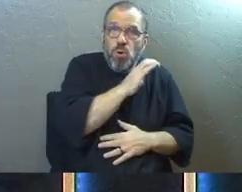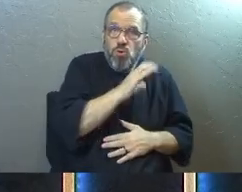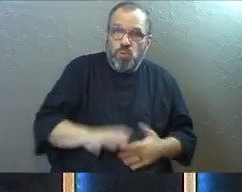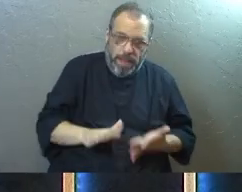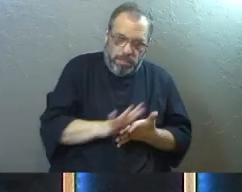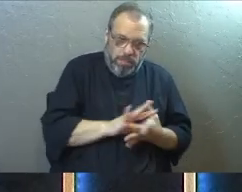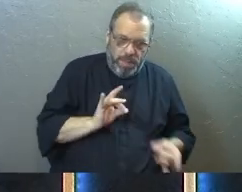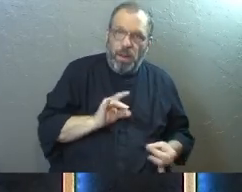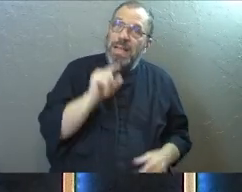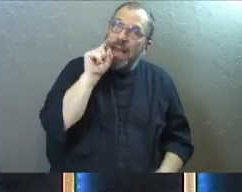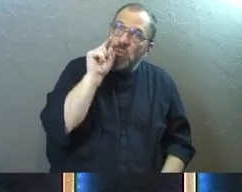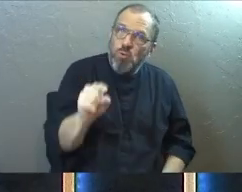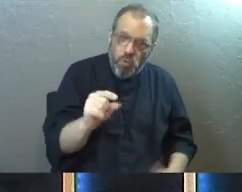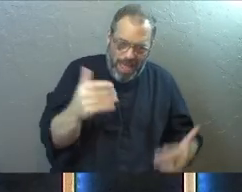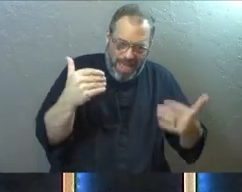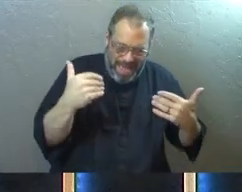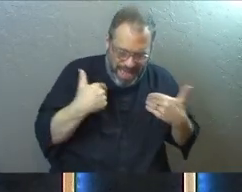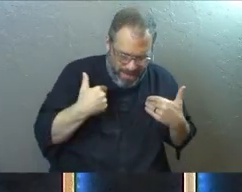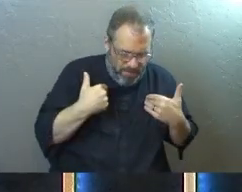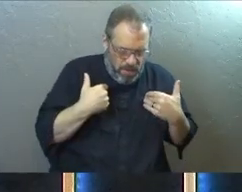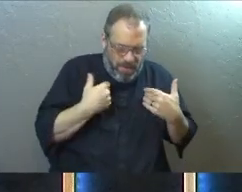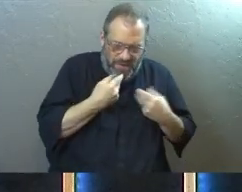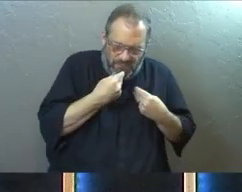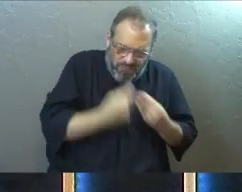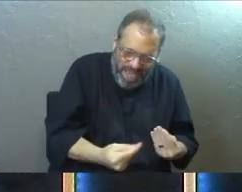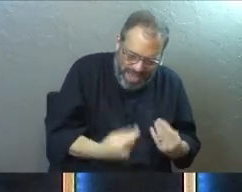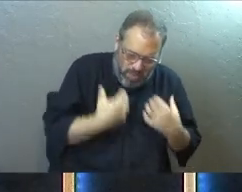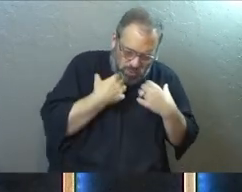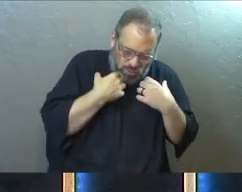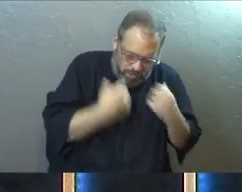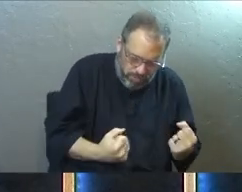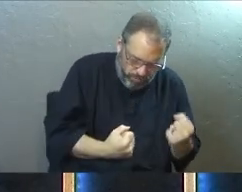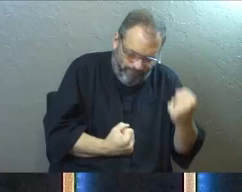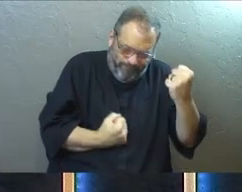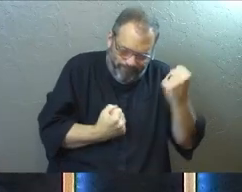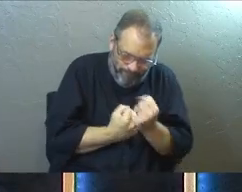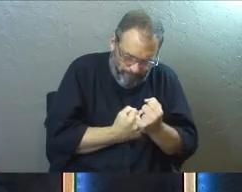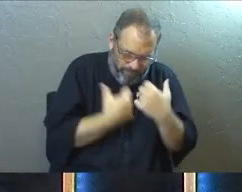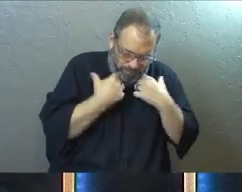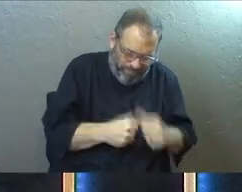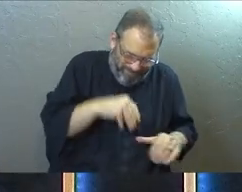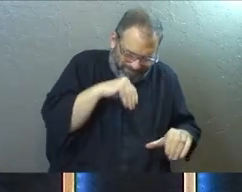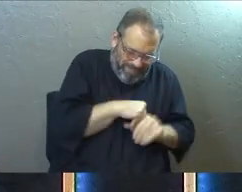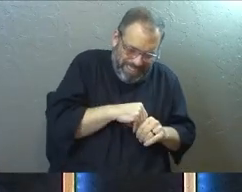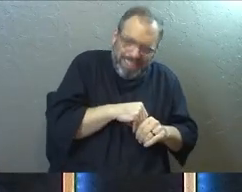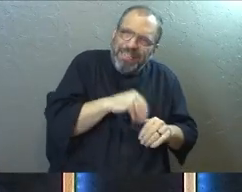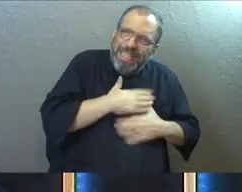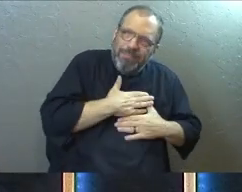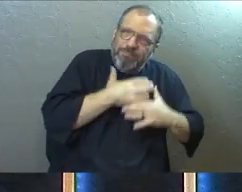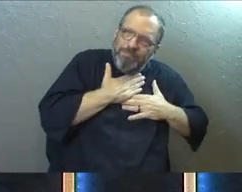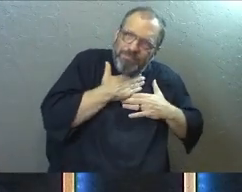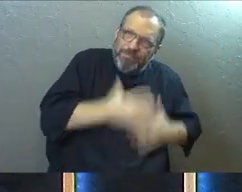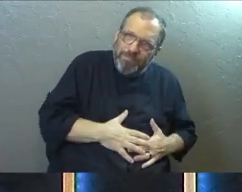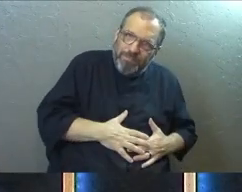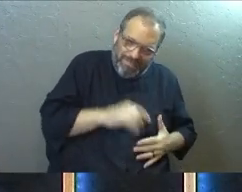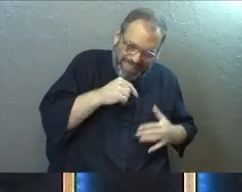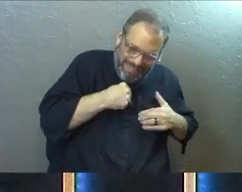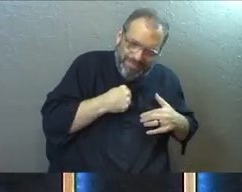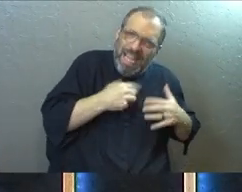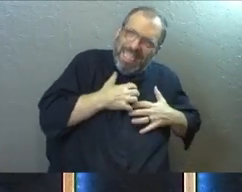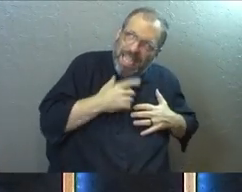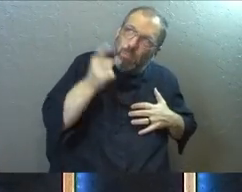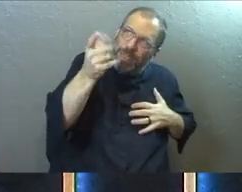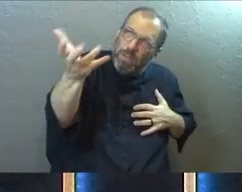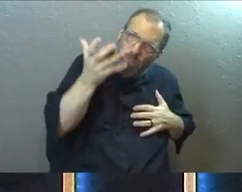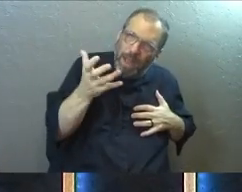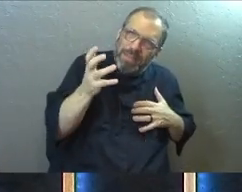He's making sure that you are getting empowered, that you are getting fed, that you are getting supplied with strength in your inner being. That's what he's